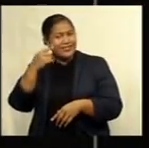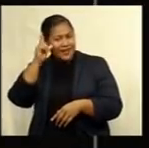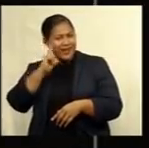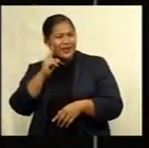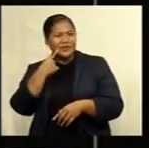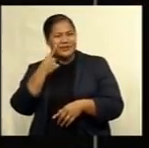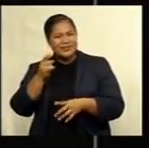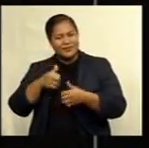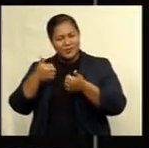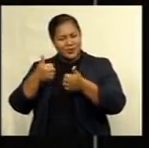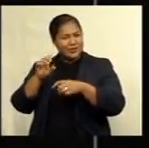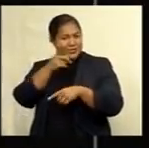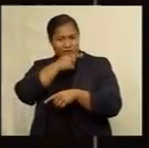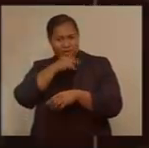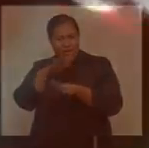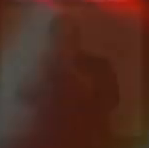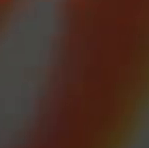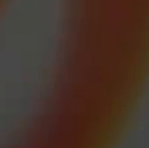chicken coops.